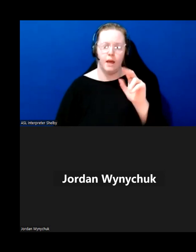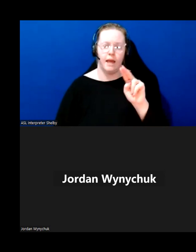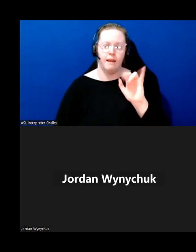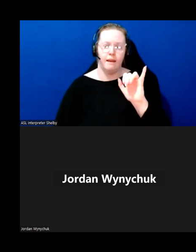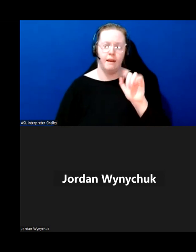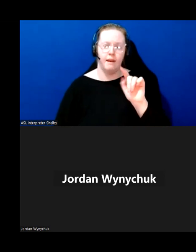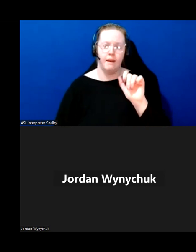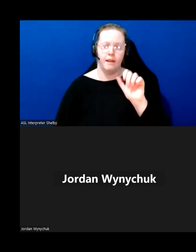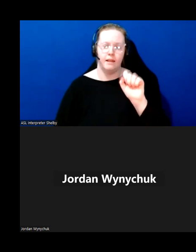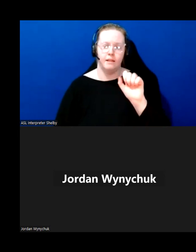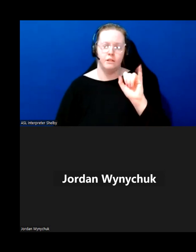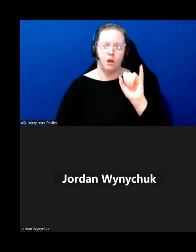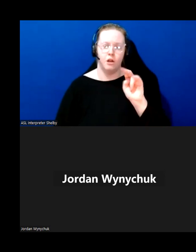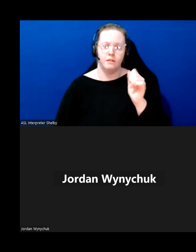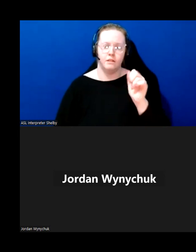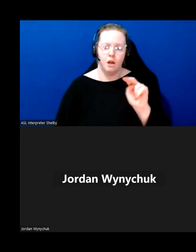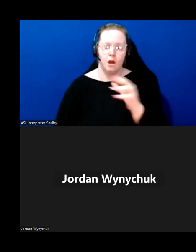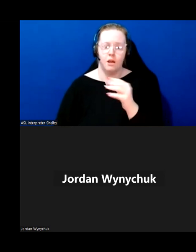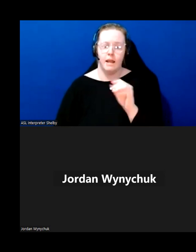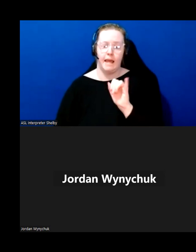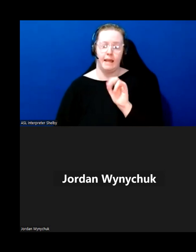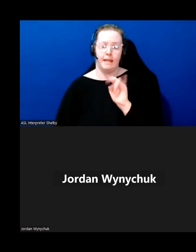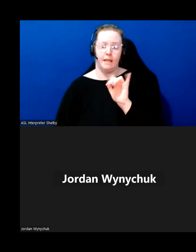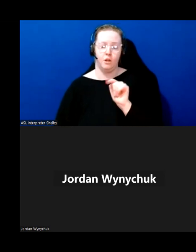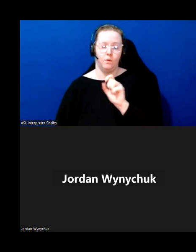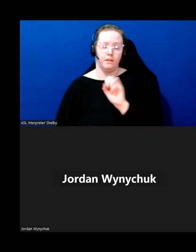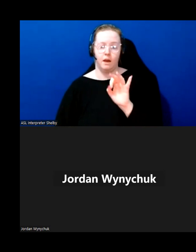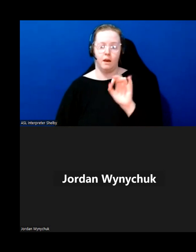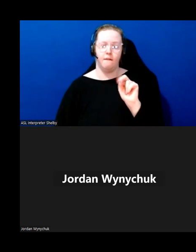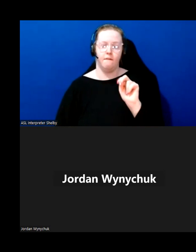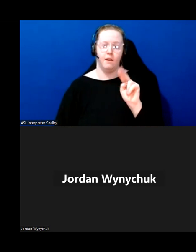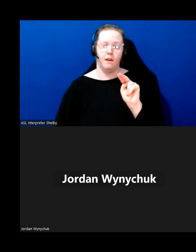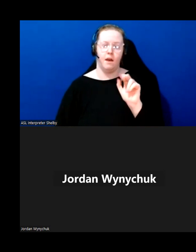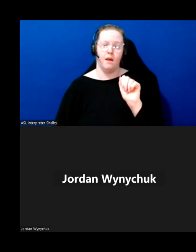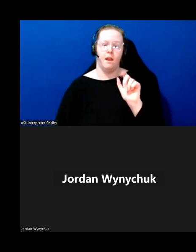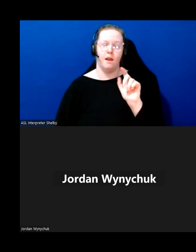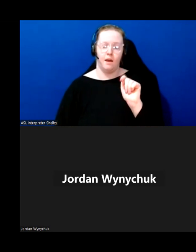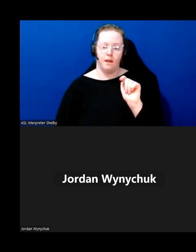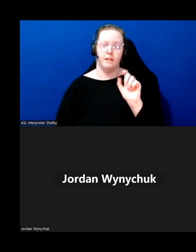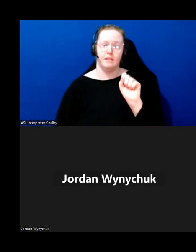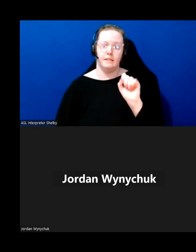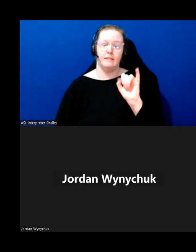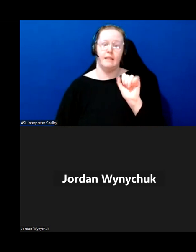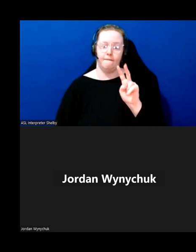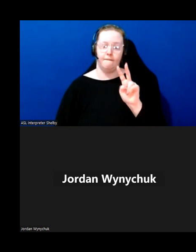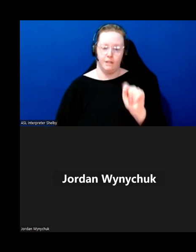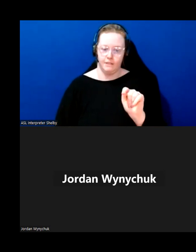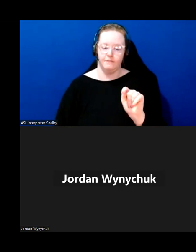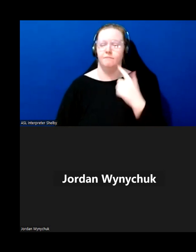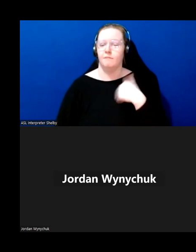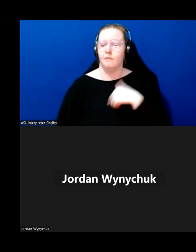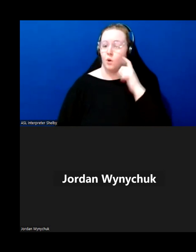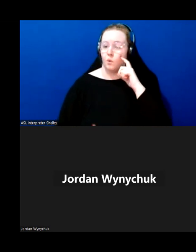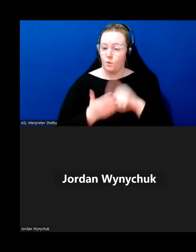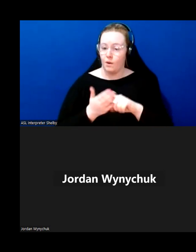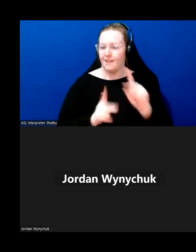innuit of nanatu avut we recognize all first peoples who were here before us those who